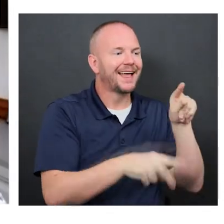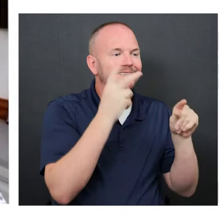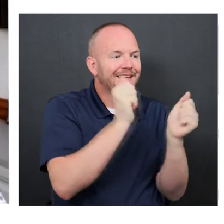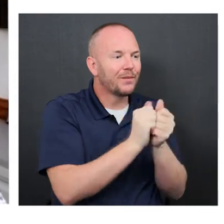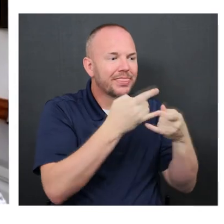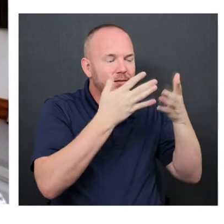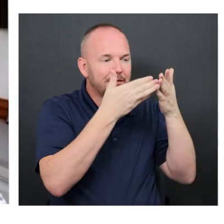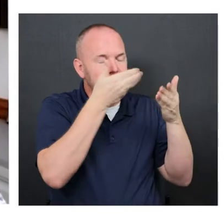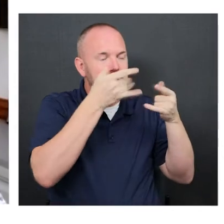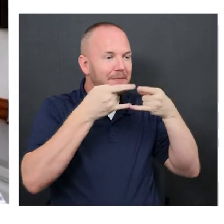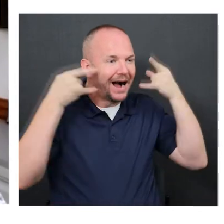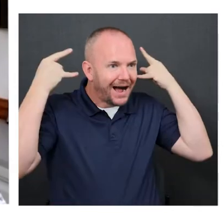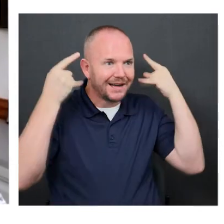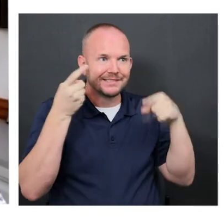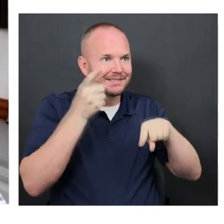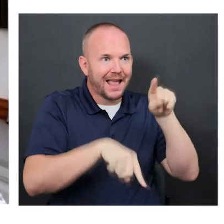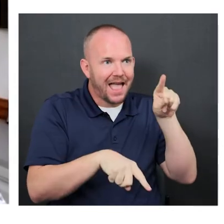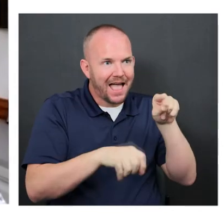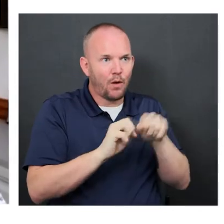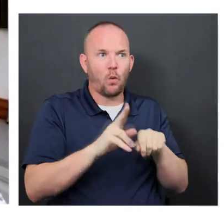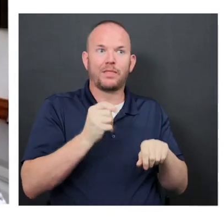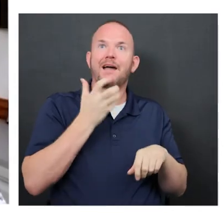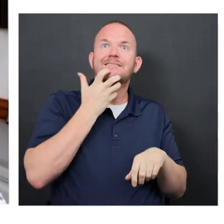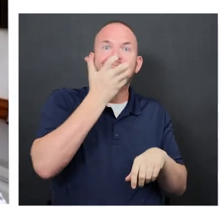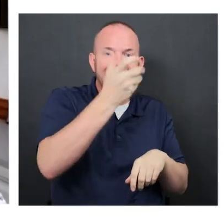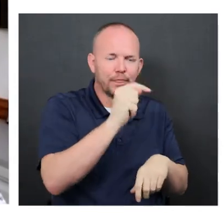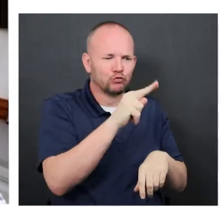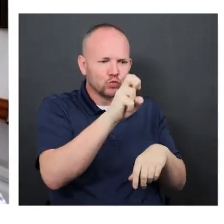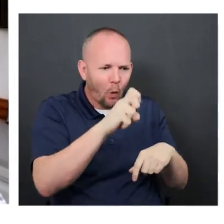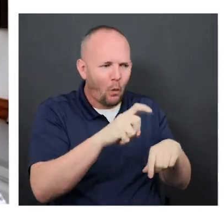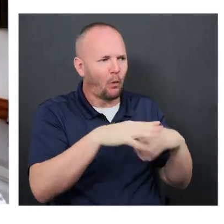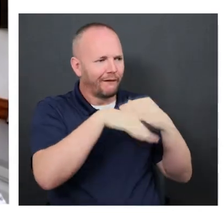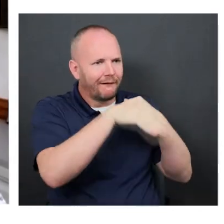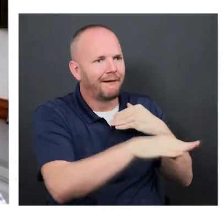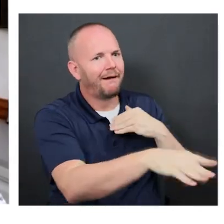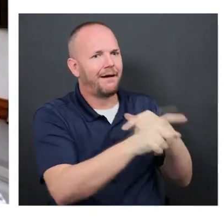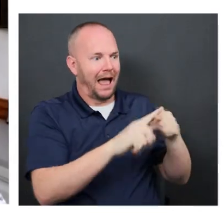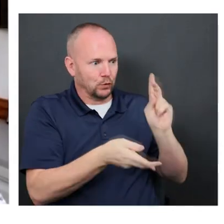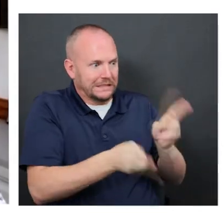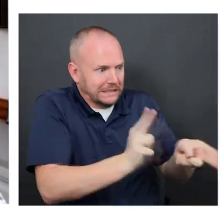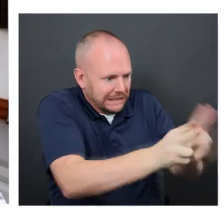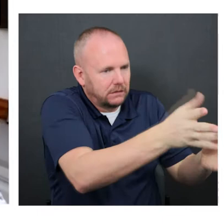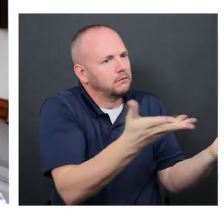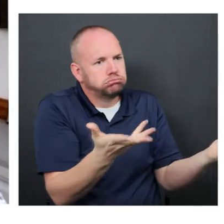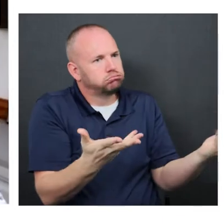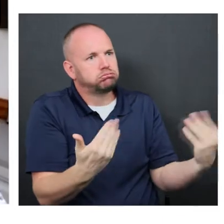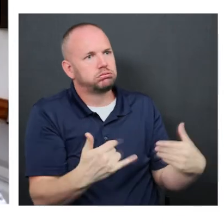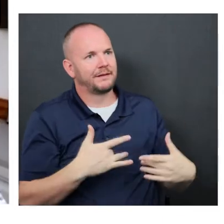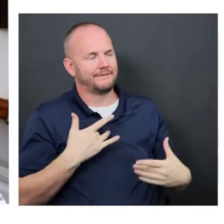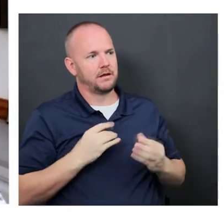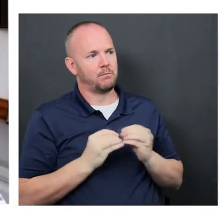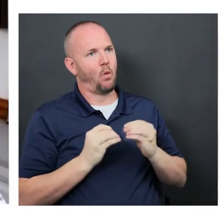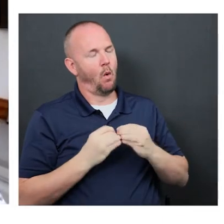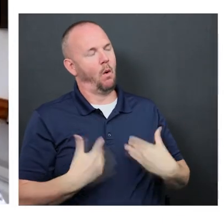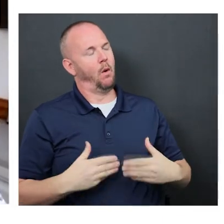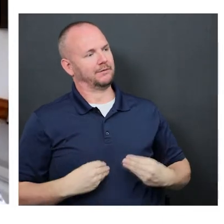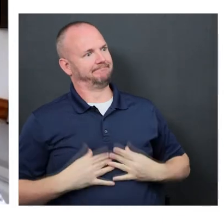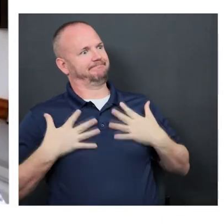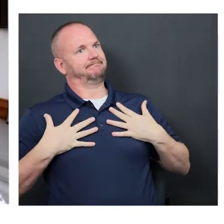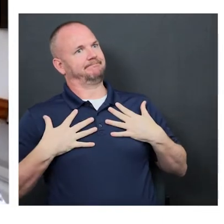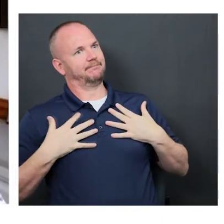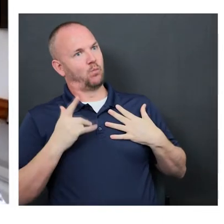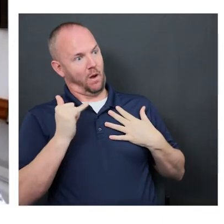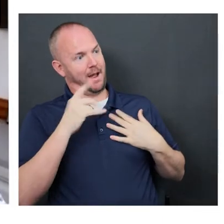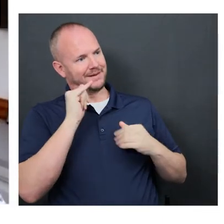to smile with our eyes and to have a warm tone and not to rush them. So that resonated with me because that